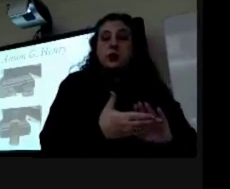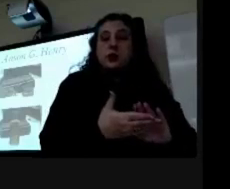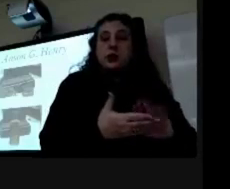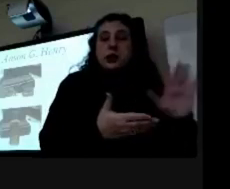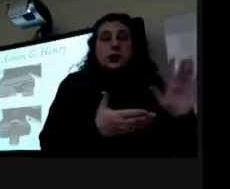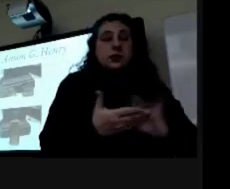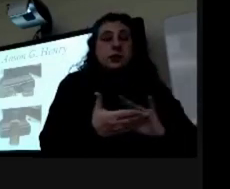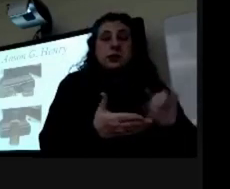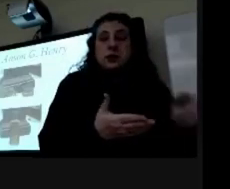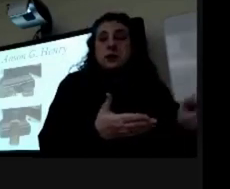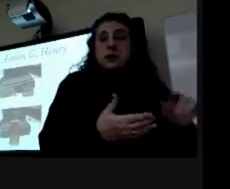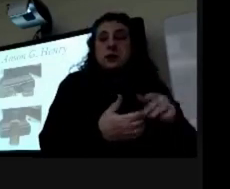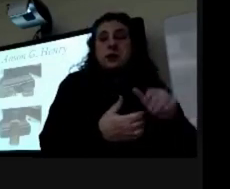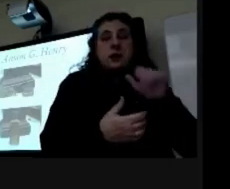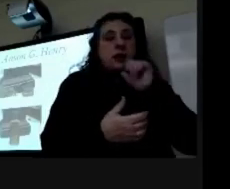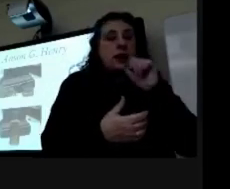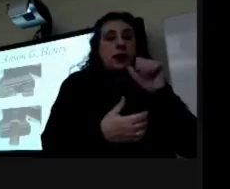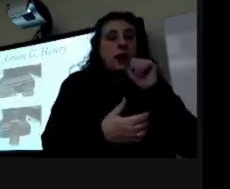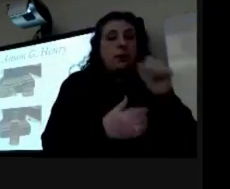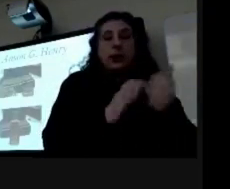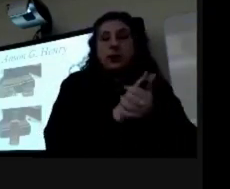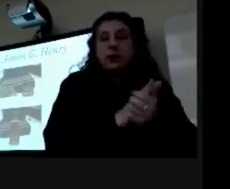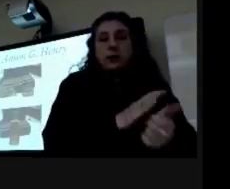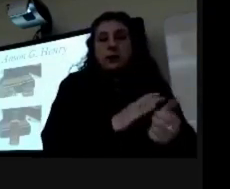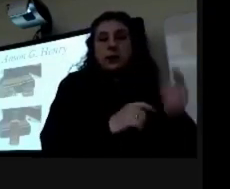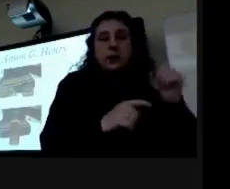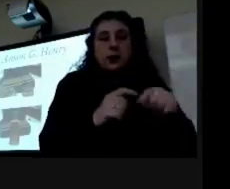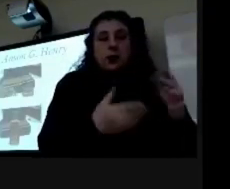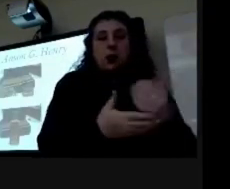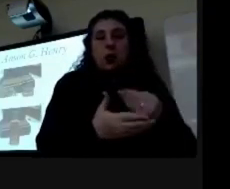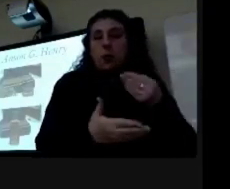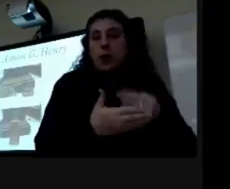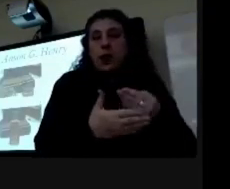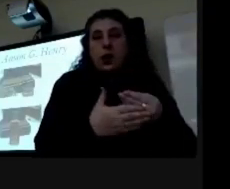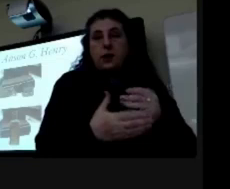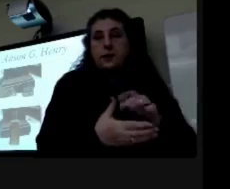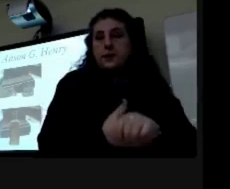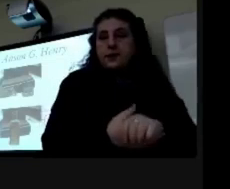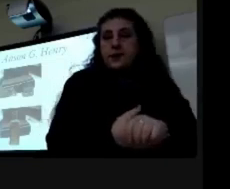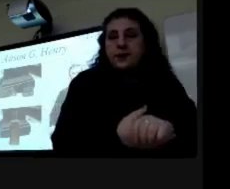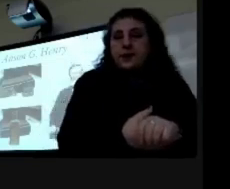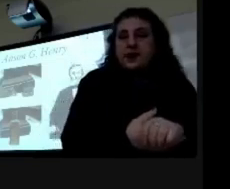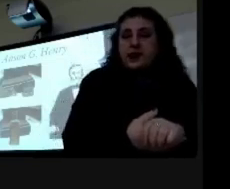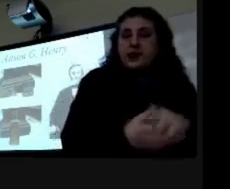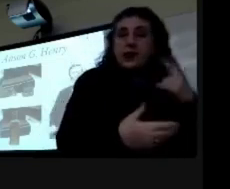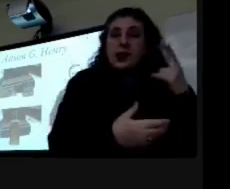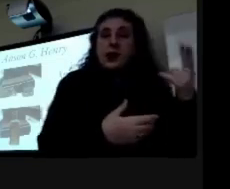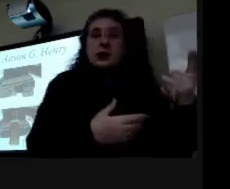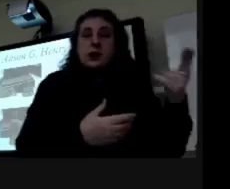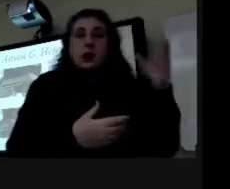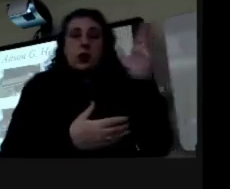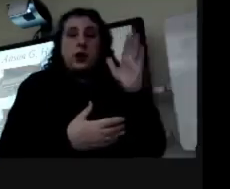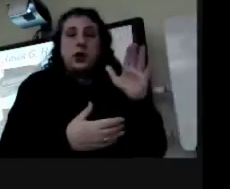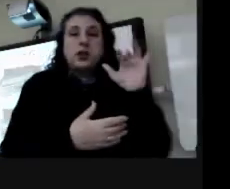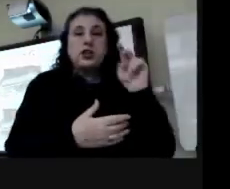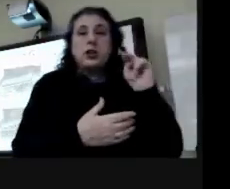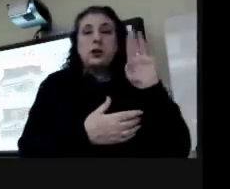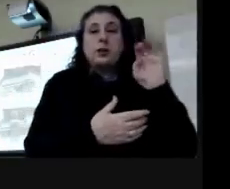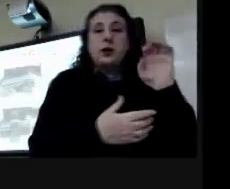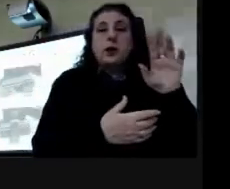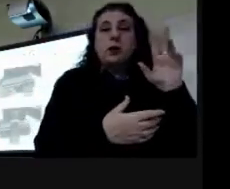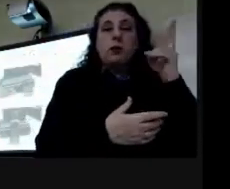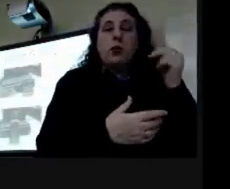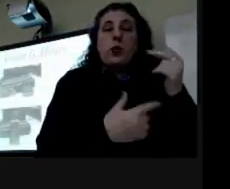dismiss him as quote with not much capacity can hardly make a living and historian gene baker wrote that his family quote